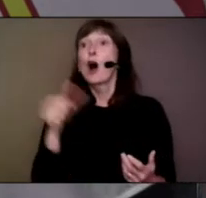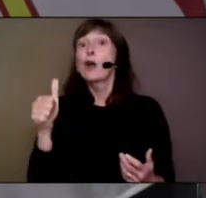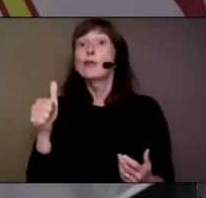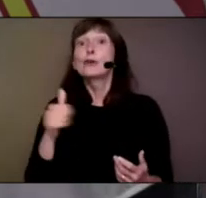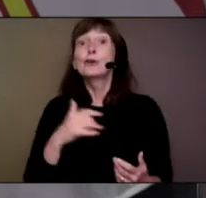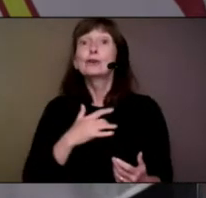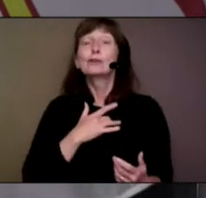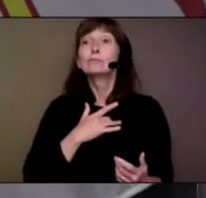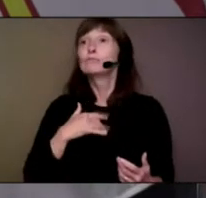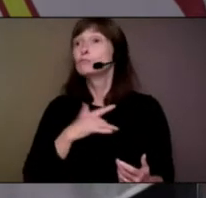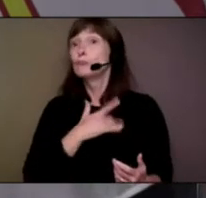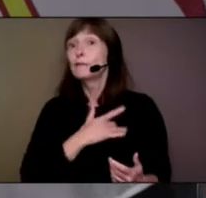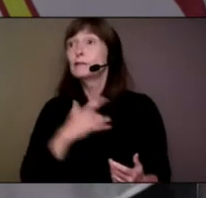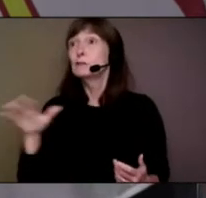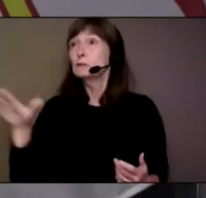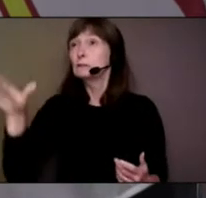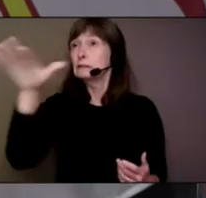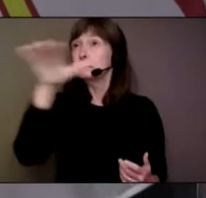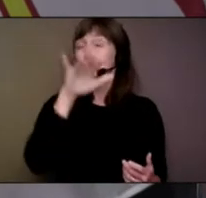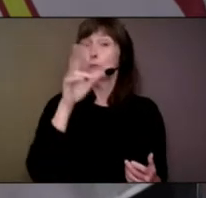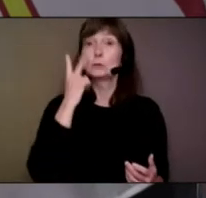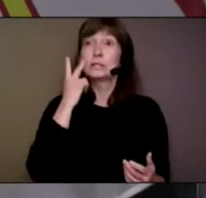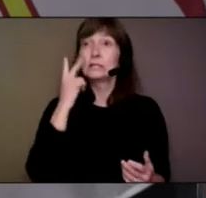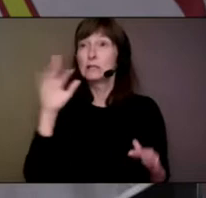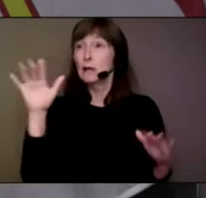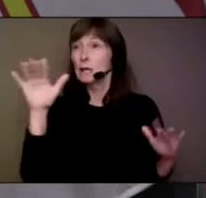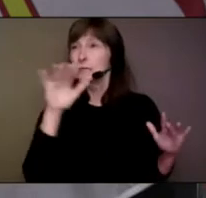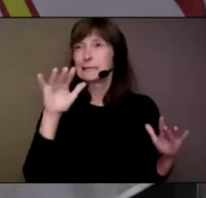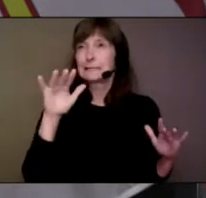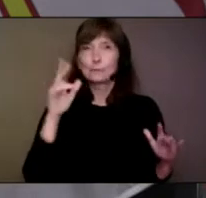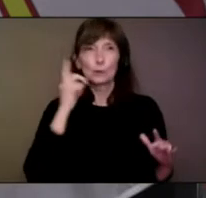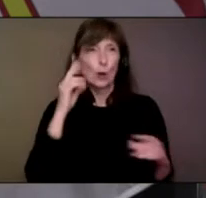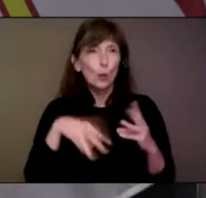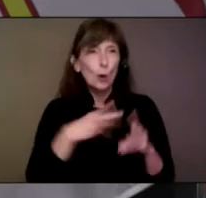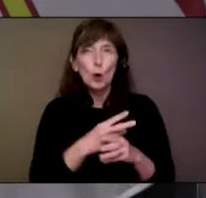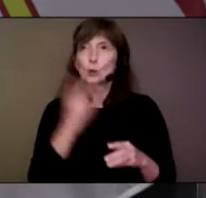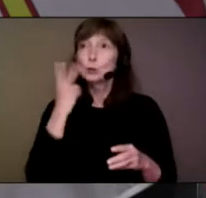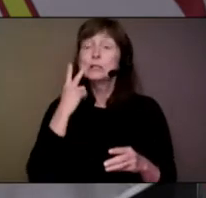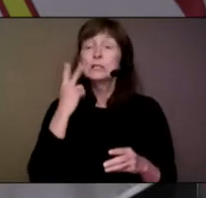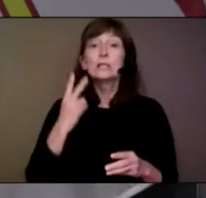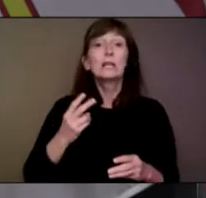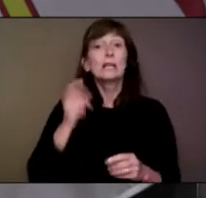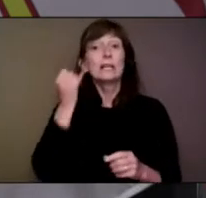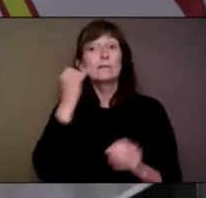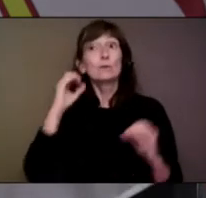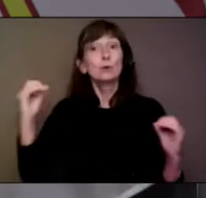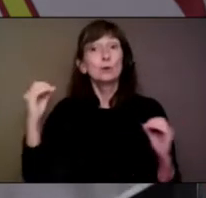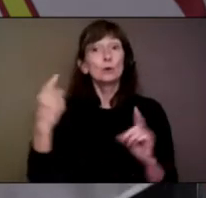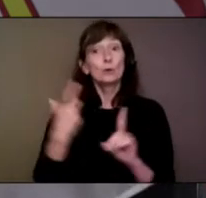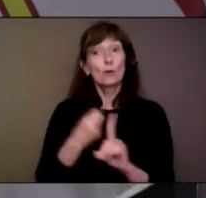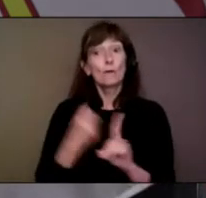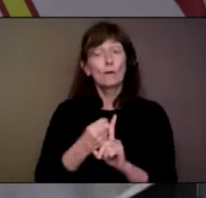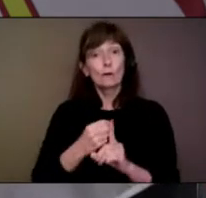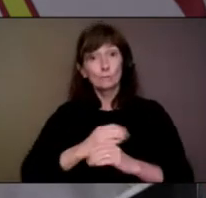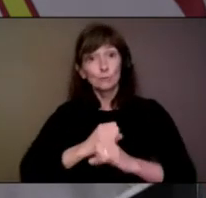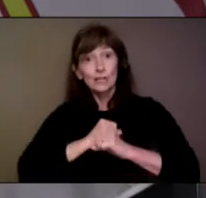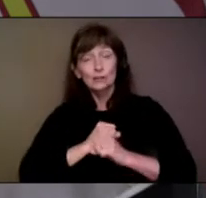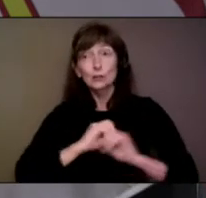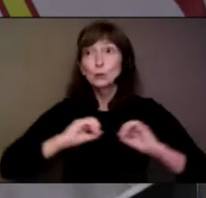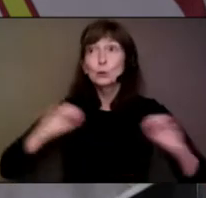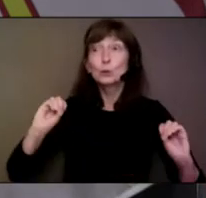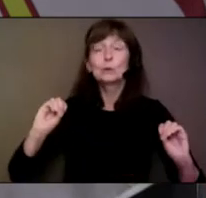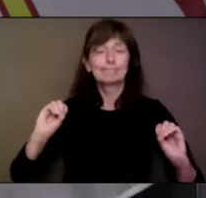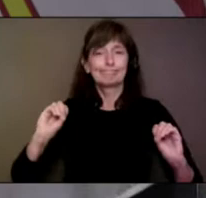now comprise the majority of COVID-19 cases, hospitalizations, and deaths. And furthermore, unvaccinated individuals